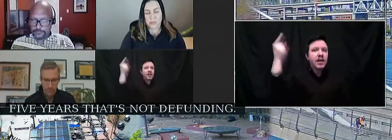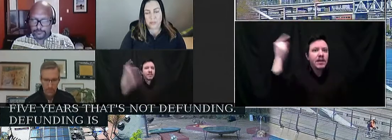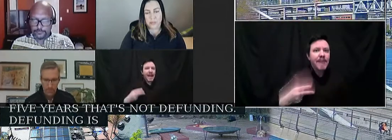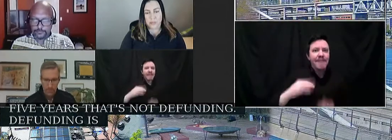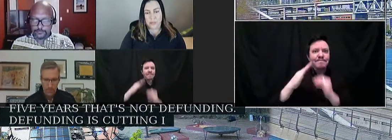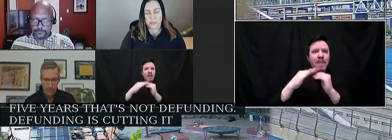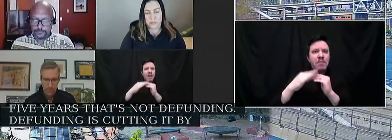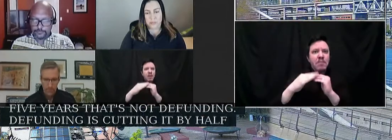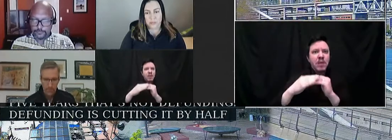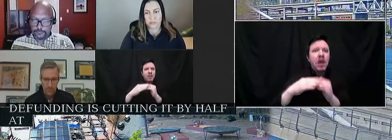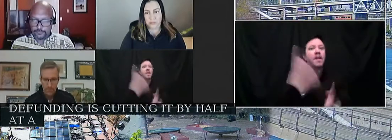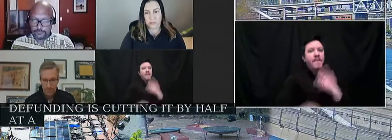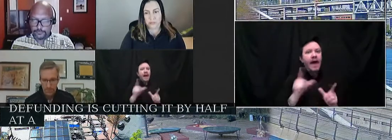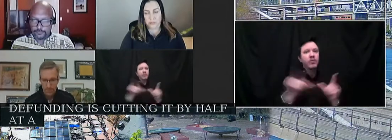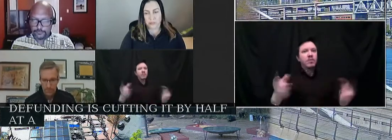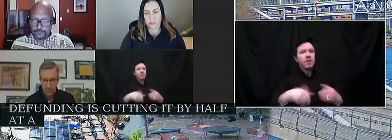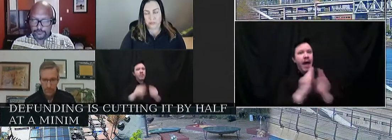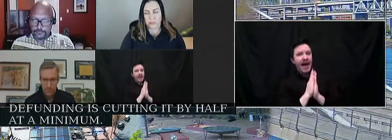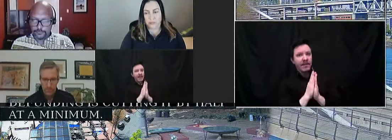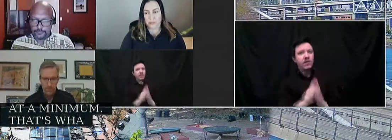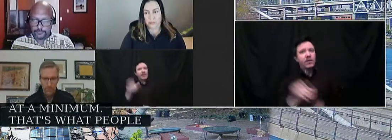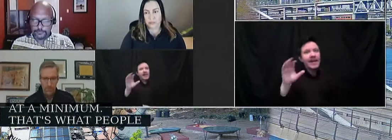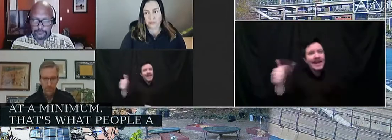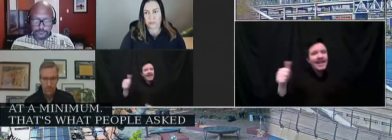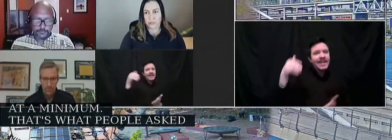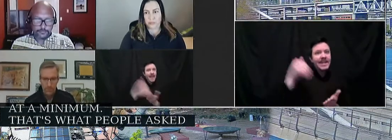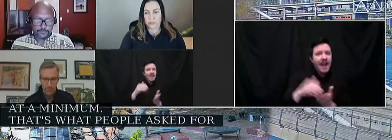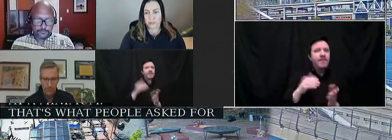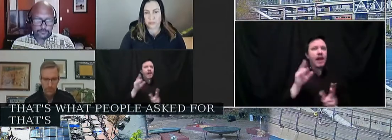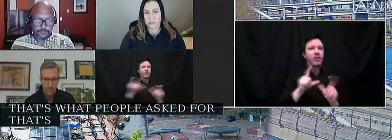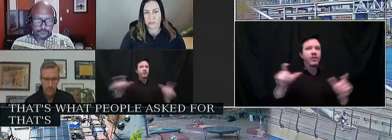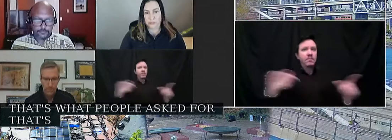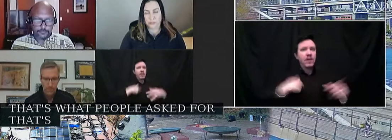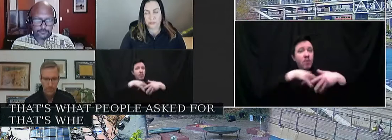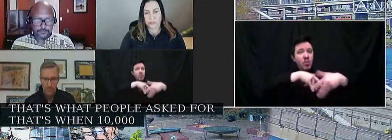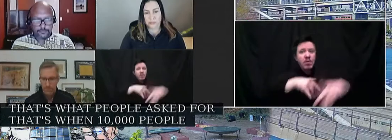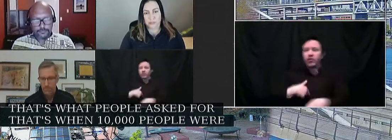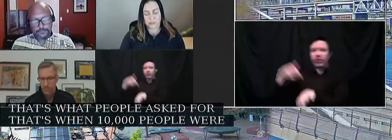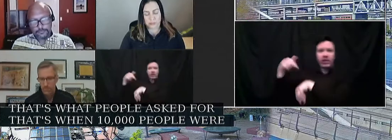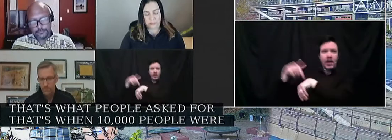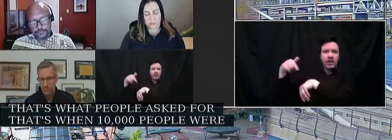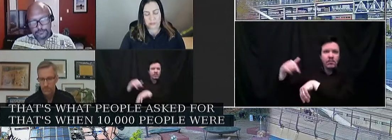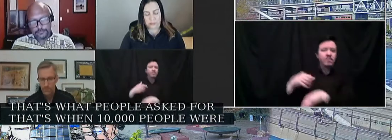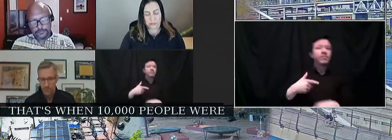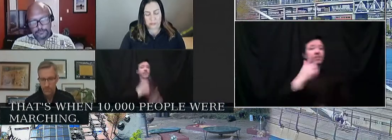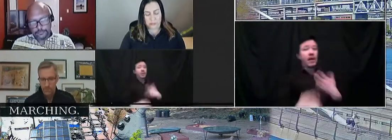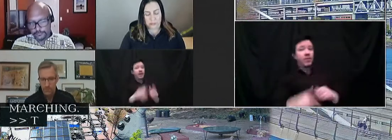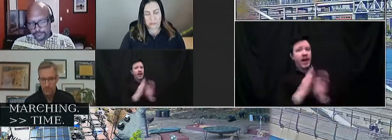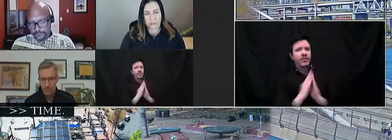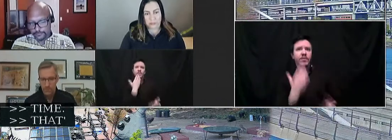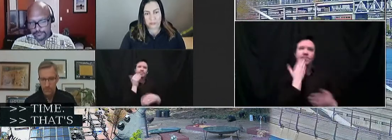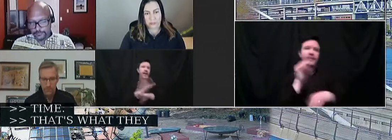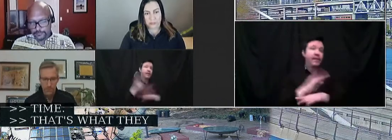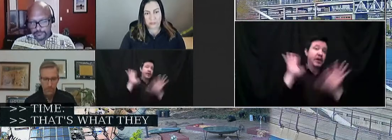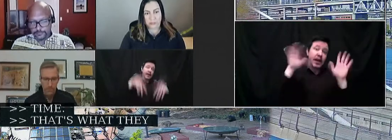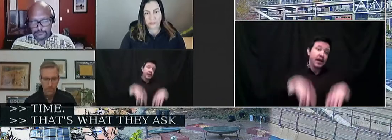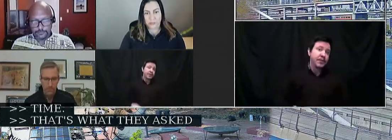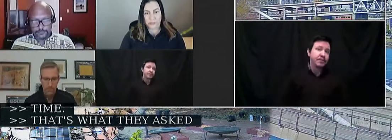That's what people asked for. That's when 10,000 people were marching. That's what they asked for. Uh, have a good day, I guess.